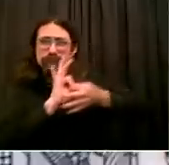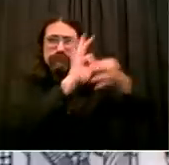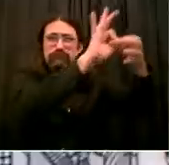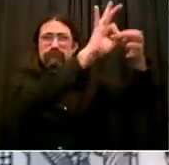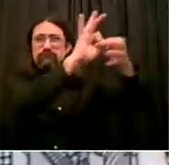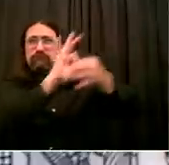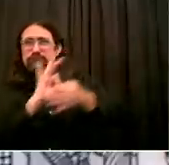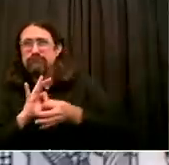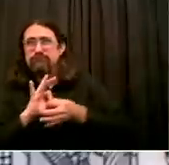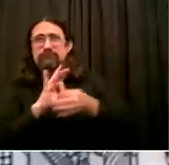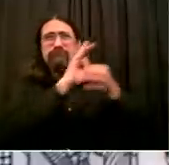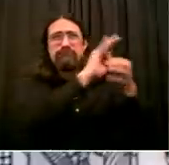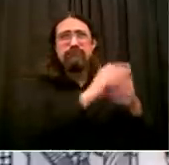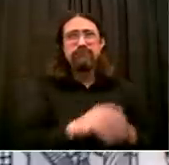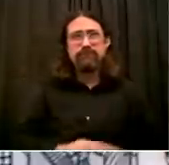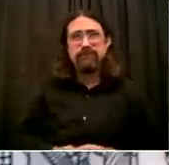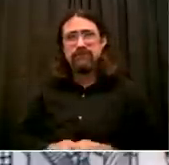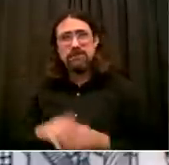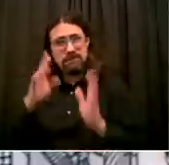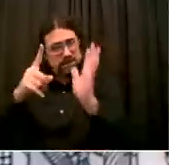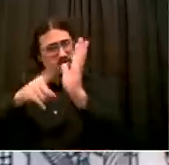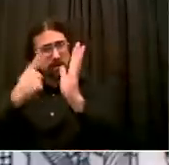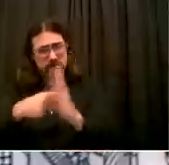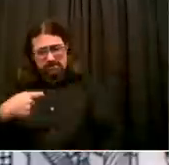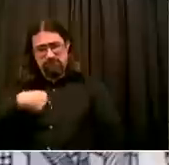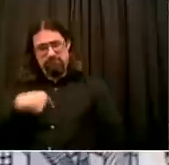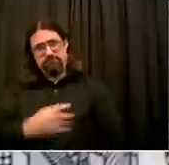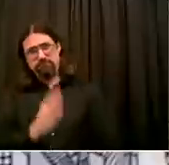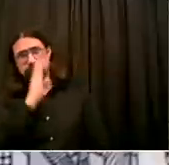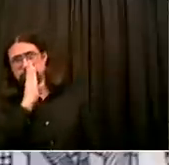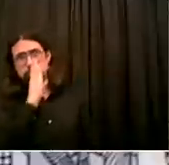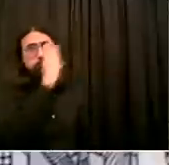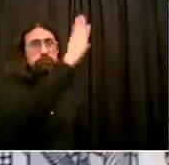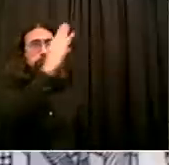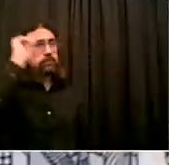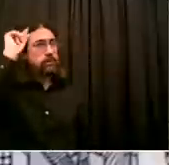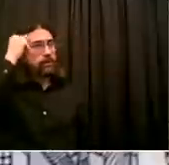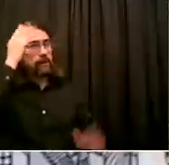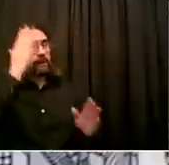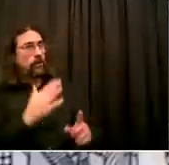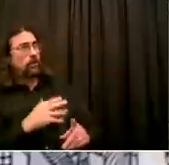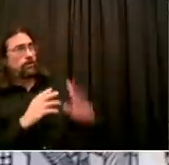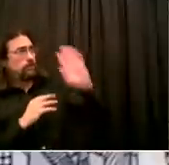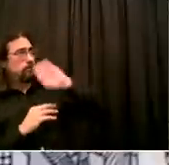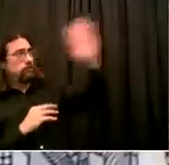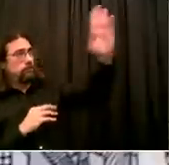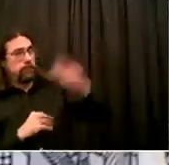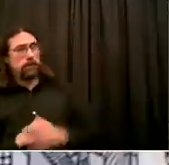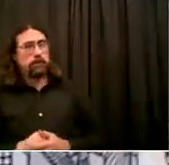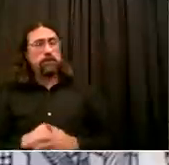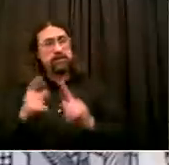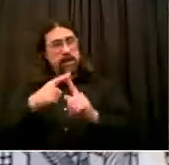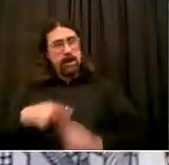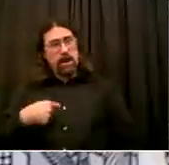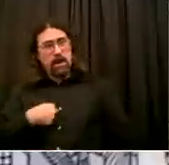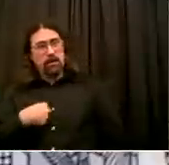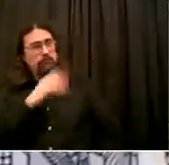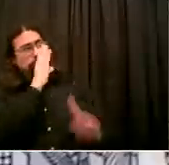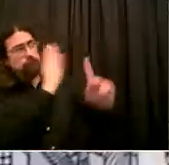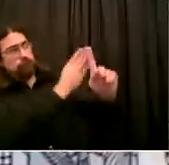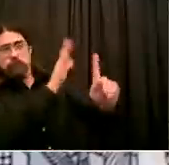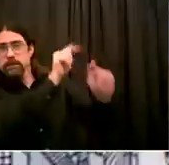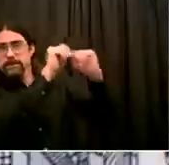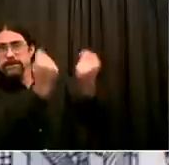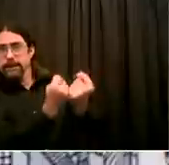Overwhelmingly, we agree on the broad strategies. And guess what? The city and state are going to have differences sometimes. That's been true